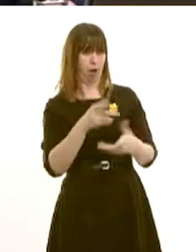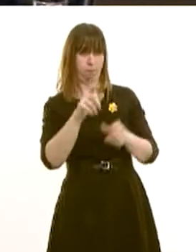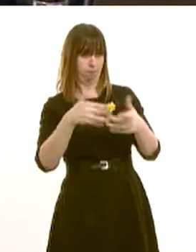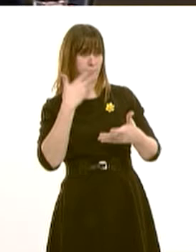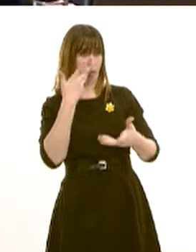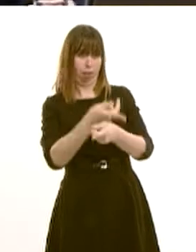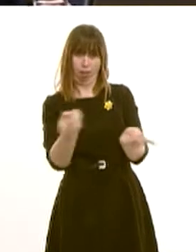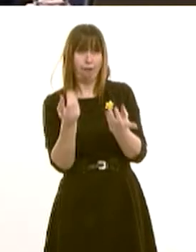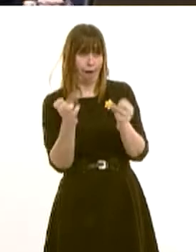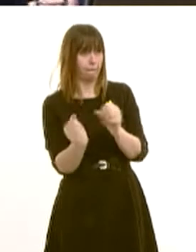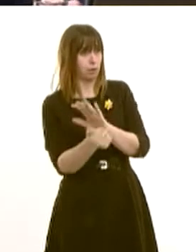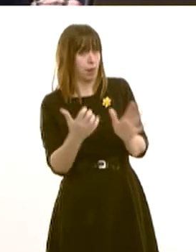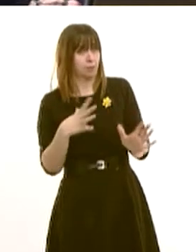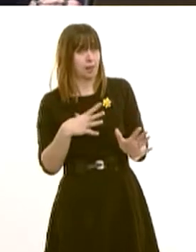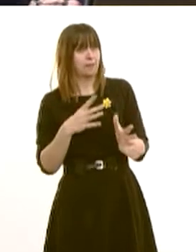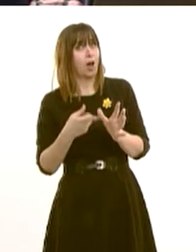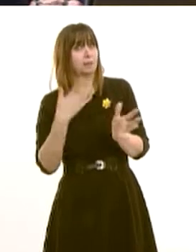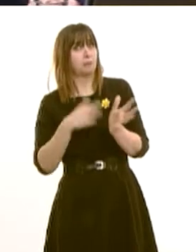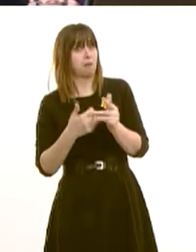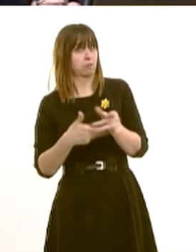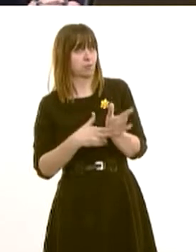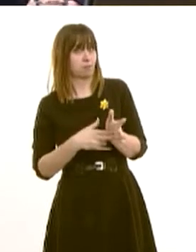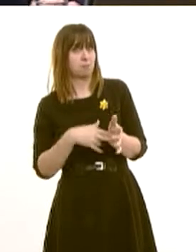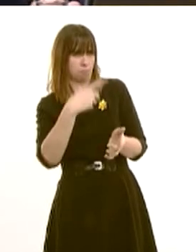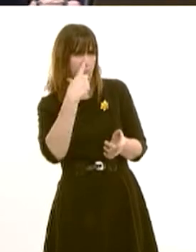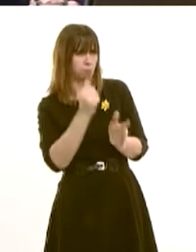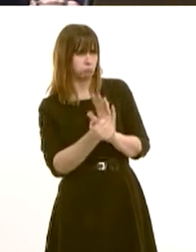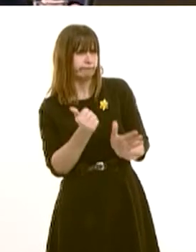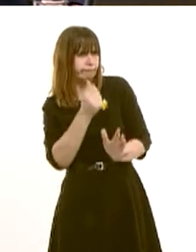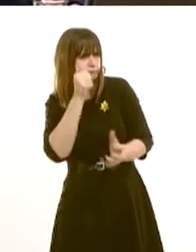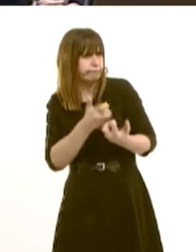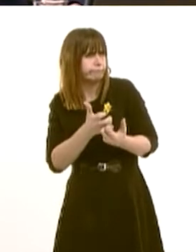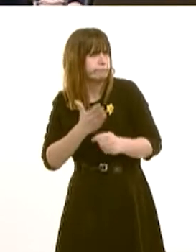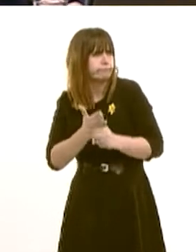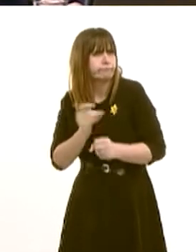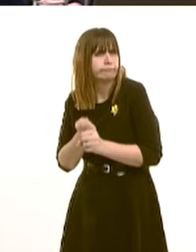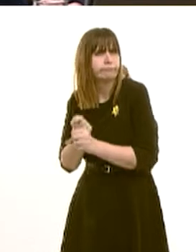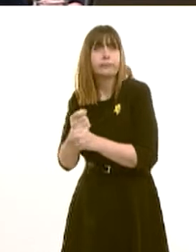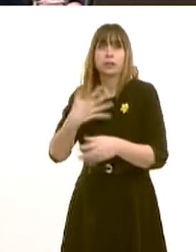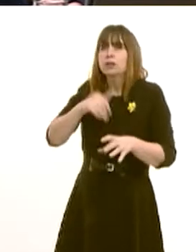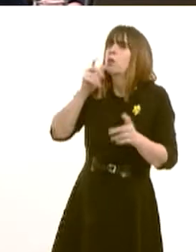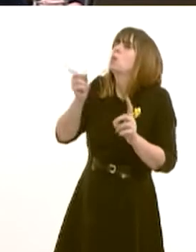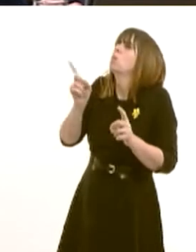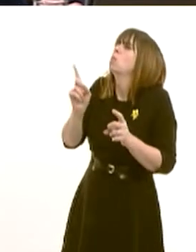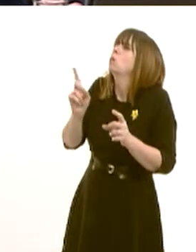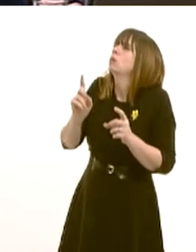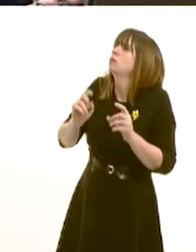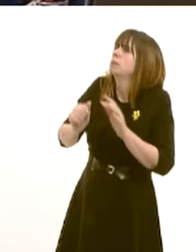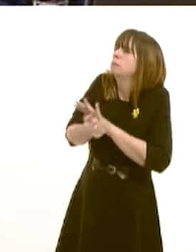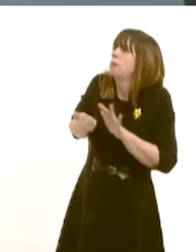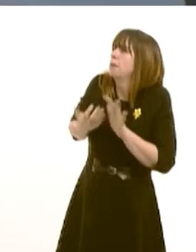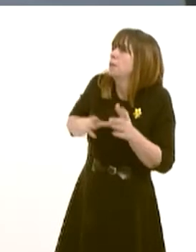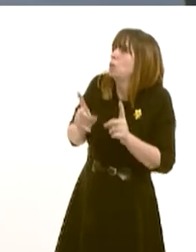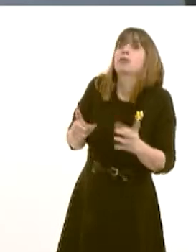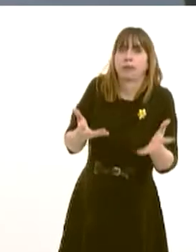and we will continue to work not just with Aston Martin, but with other companies in order to ensure that we understand what their skills needs are, and then, of course, to meet them.